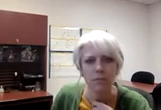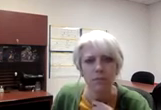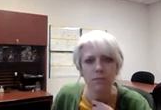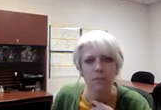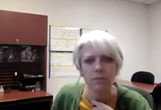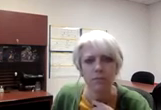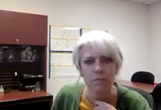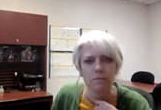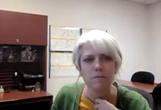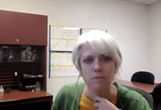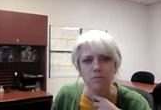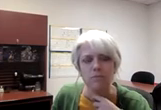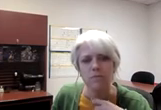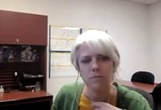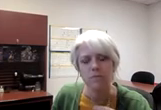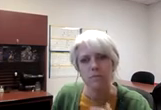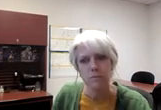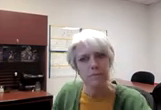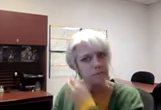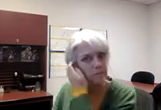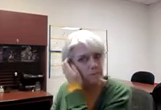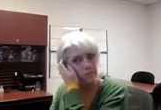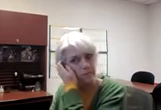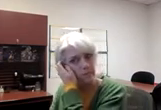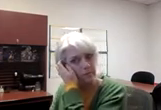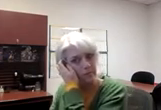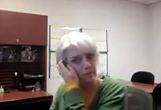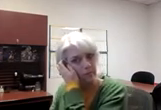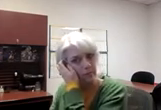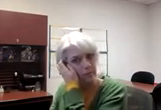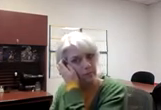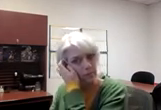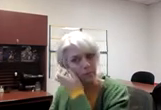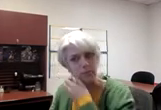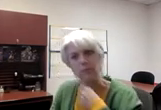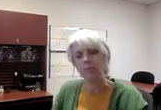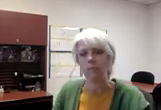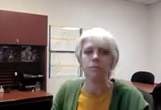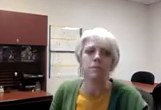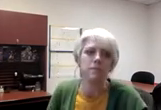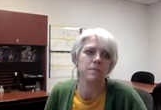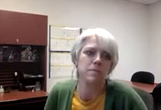handful of slides framing questions and then turn off the screen share and hand the mic to our wonderful panelists.